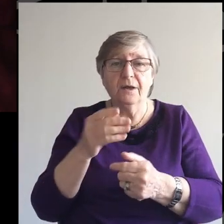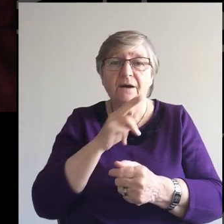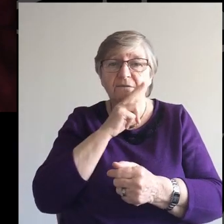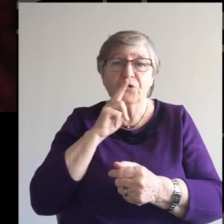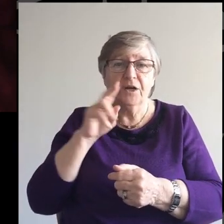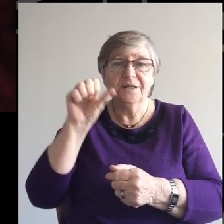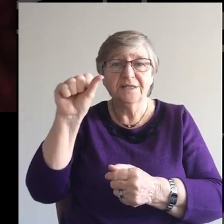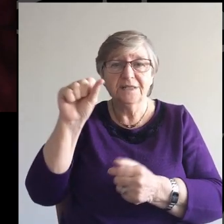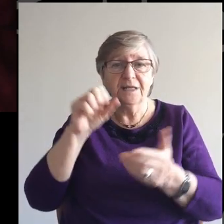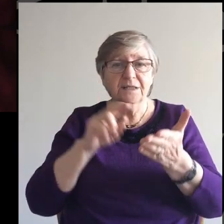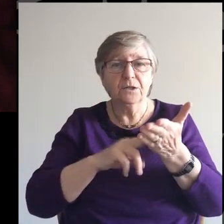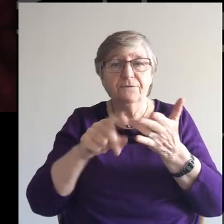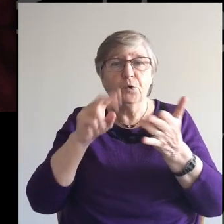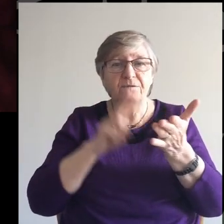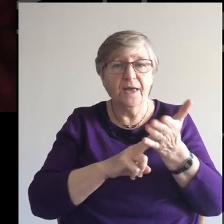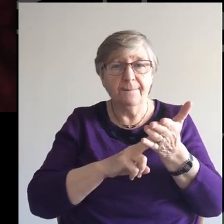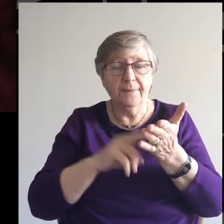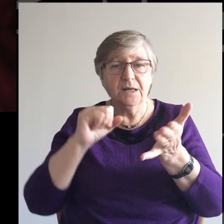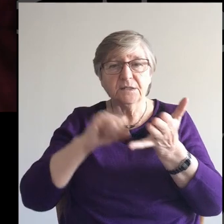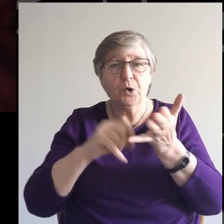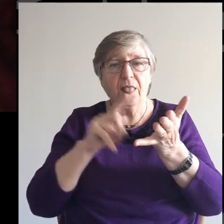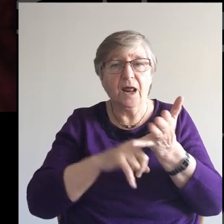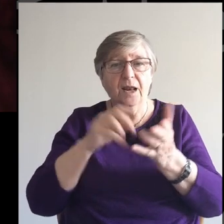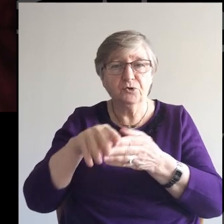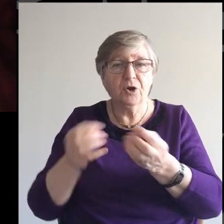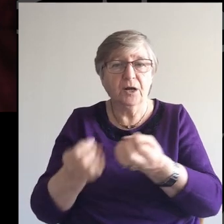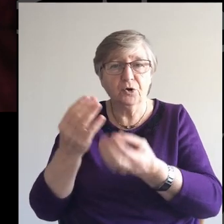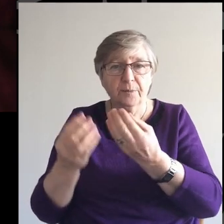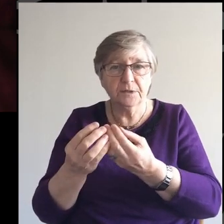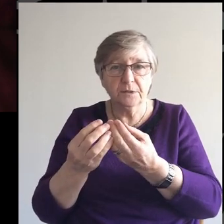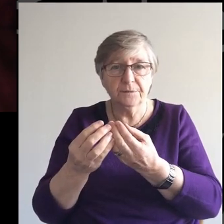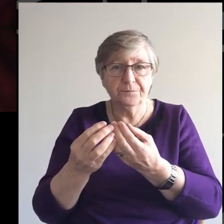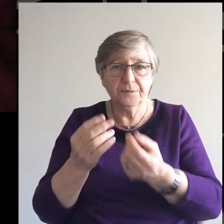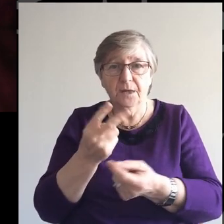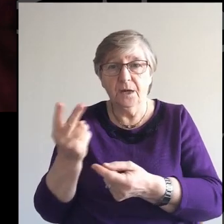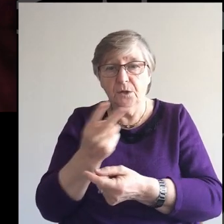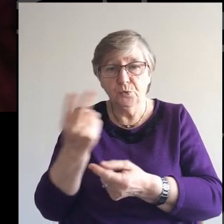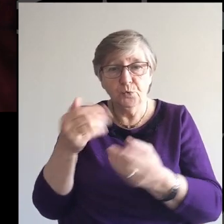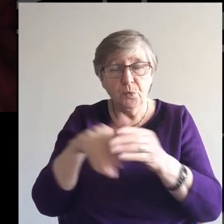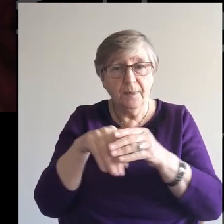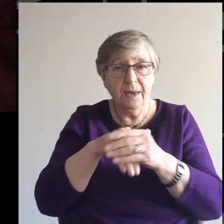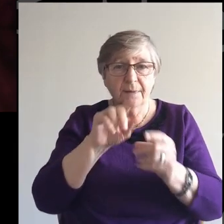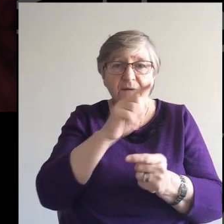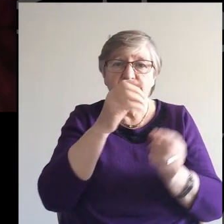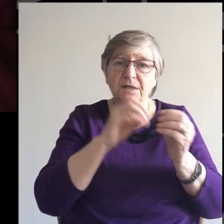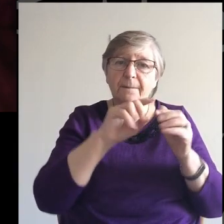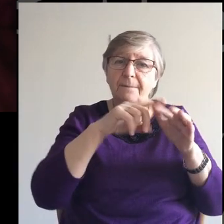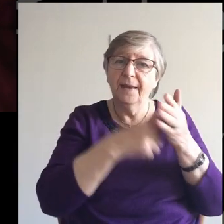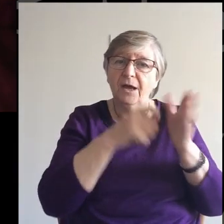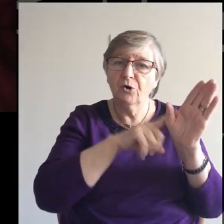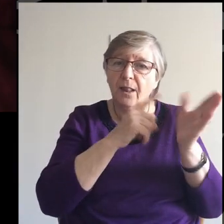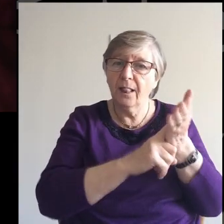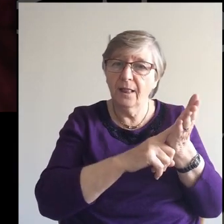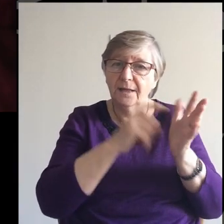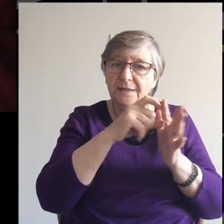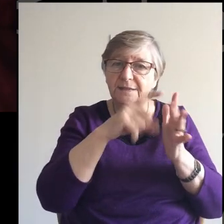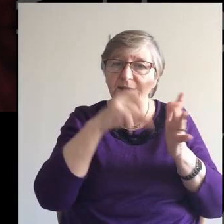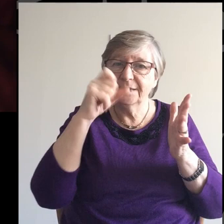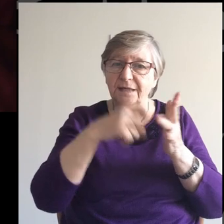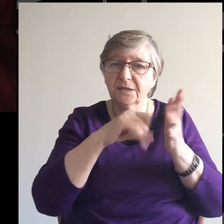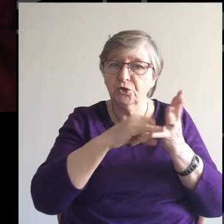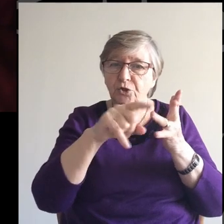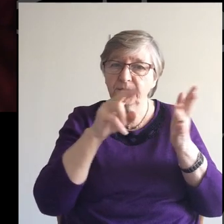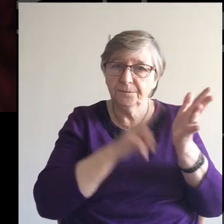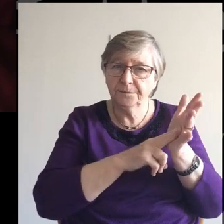November At South Lanarkshire Crematorium And then two of our members Firstly Beryl Dixon Who had been In